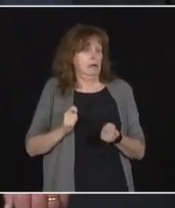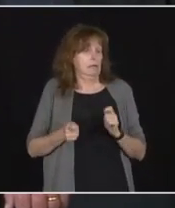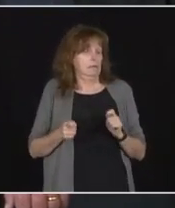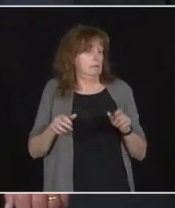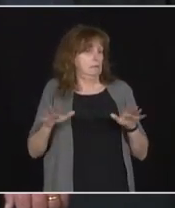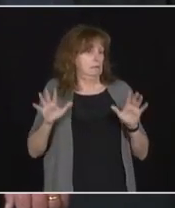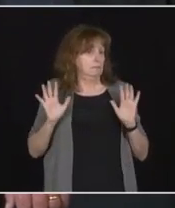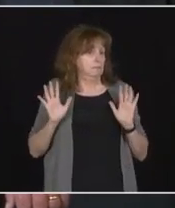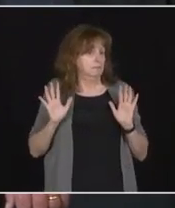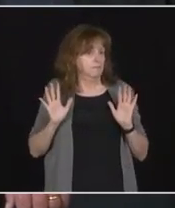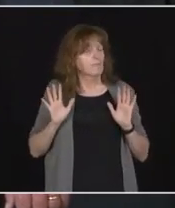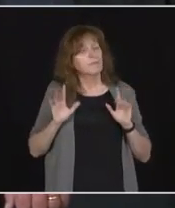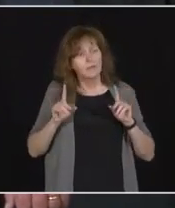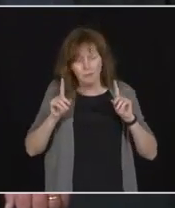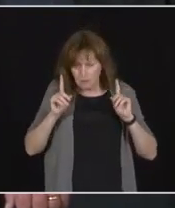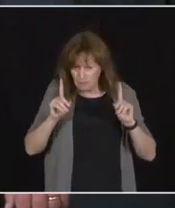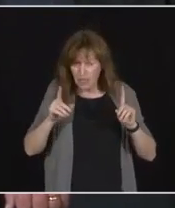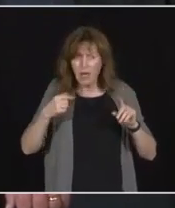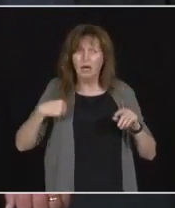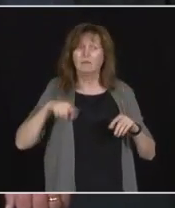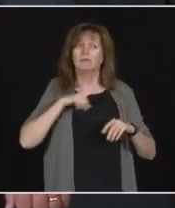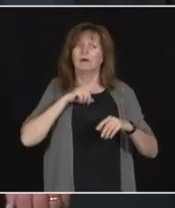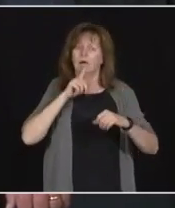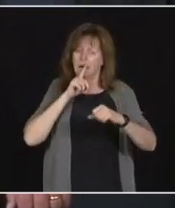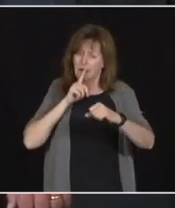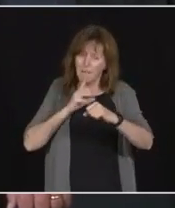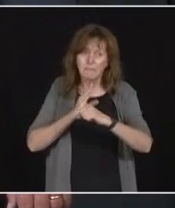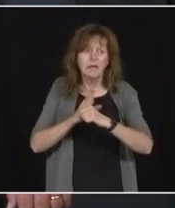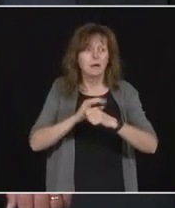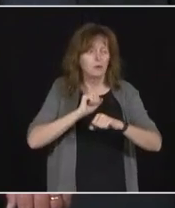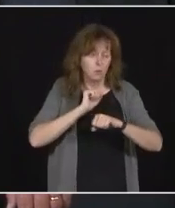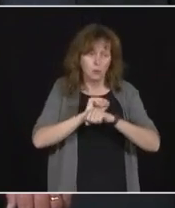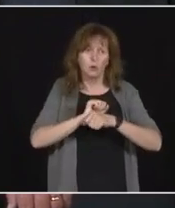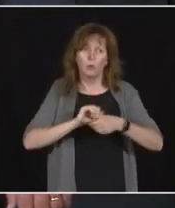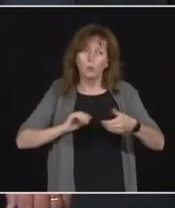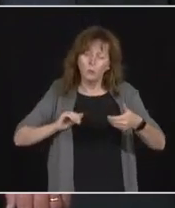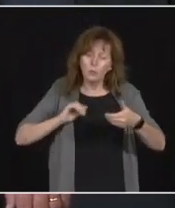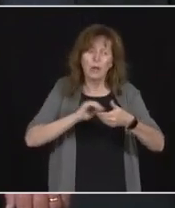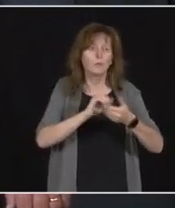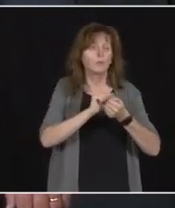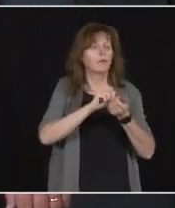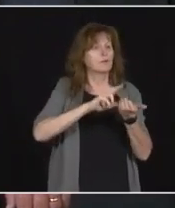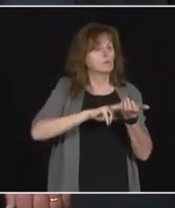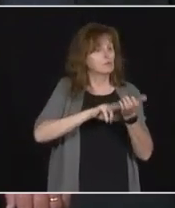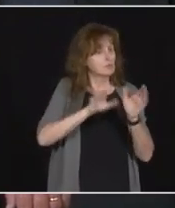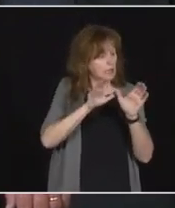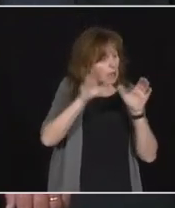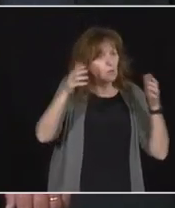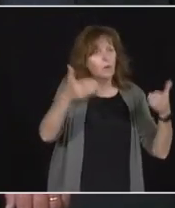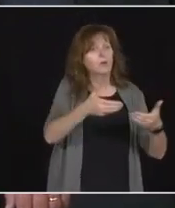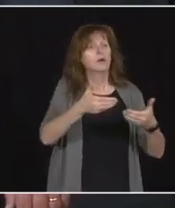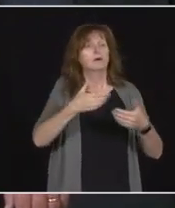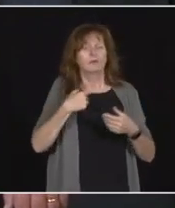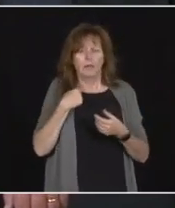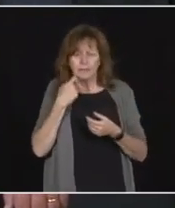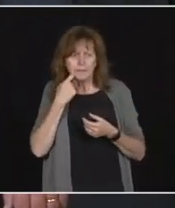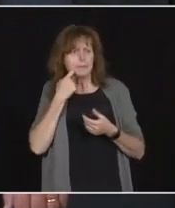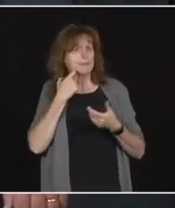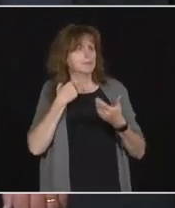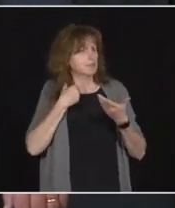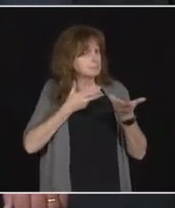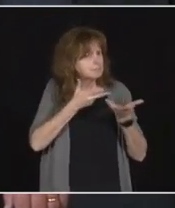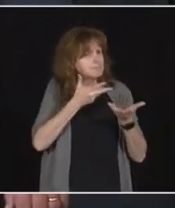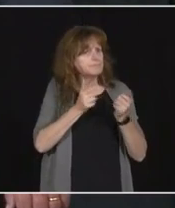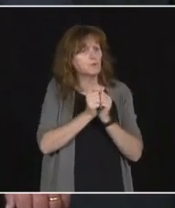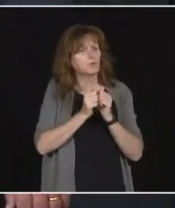But we remain committed to working with our nurses. And we are in recent communication with all of the, with ONA, with